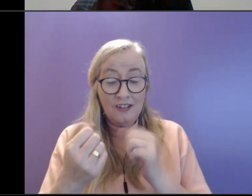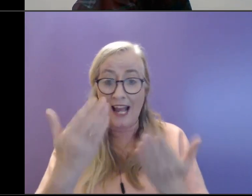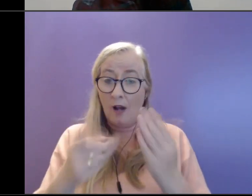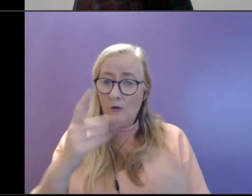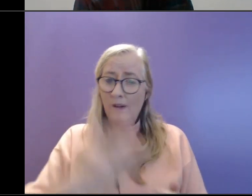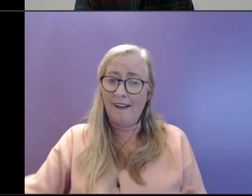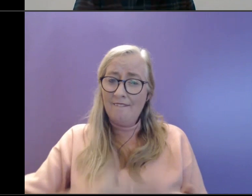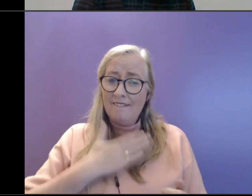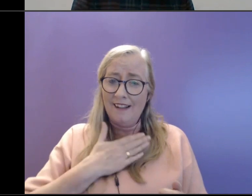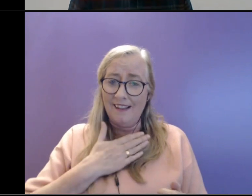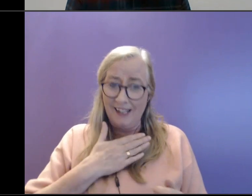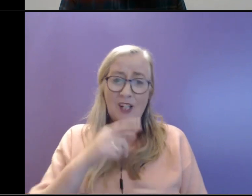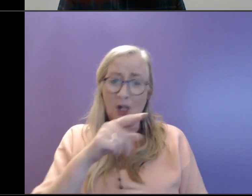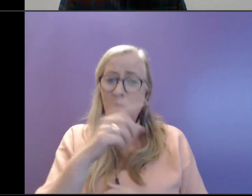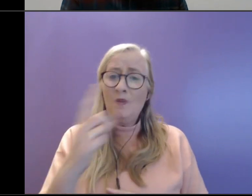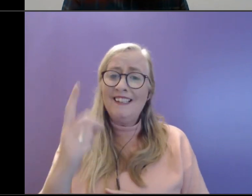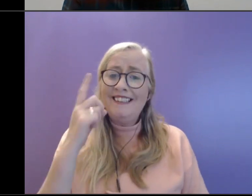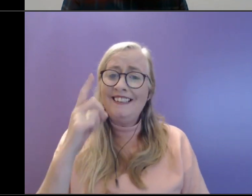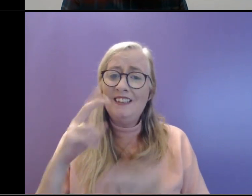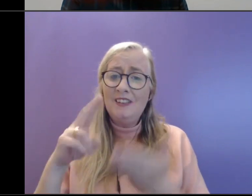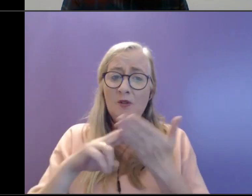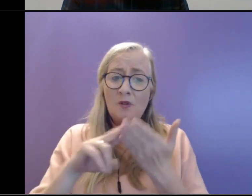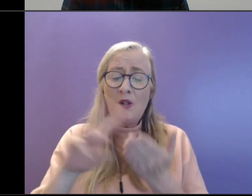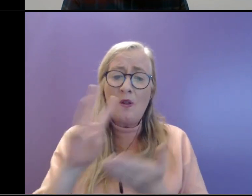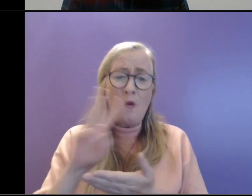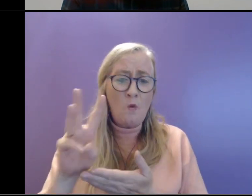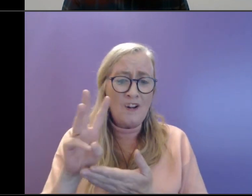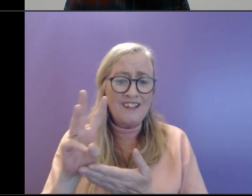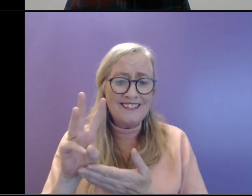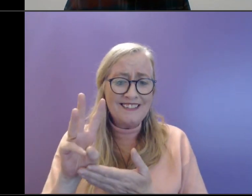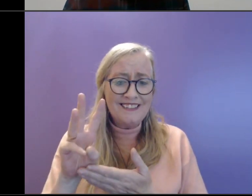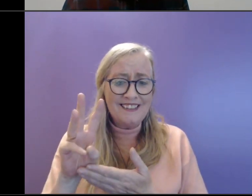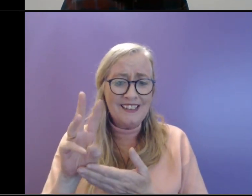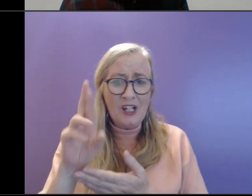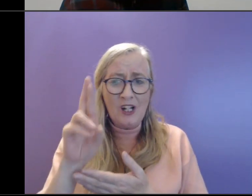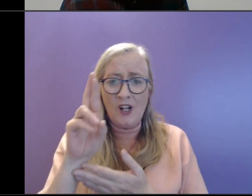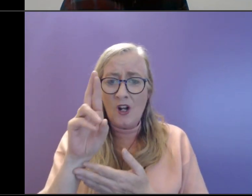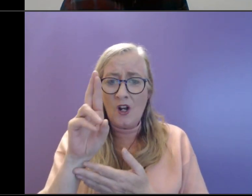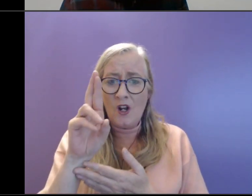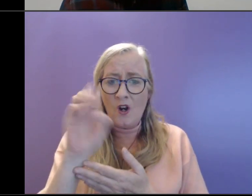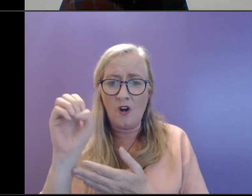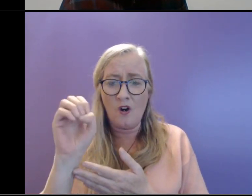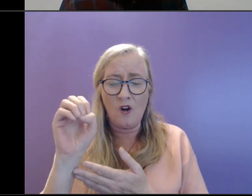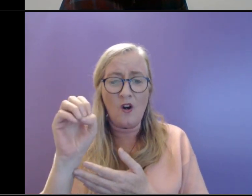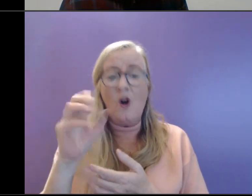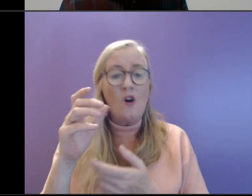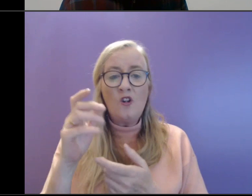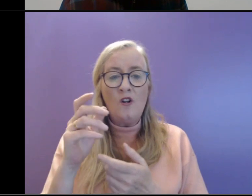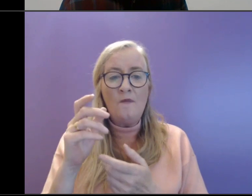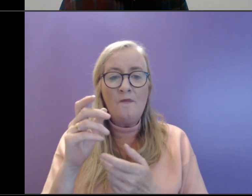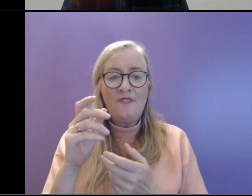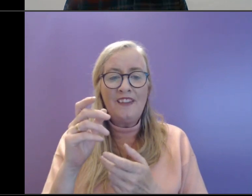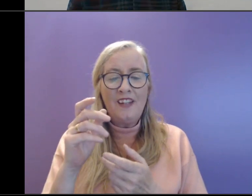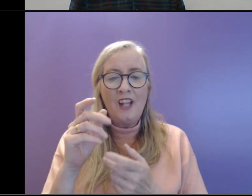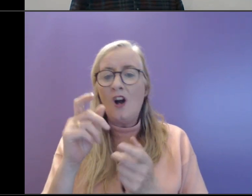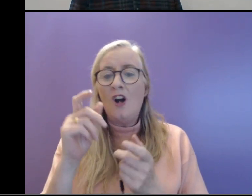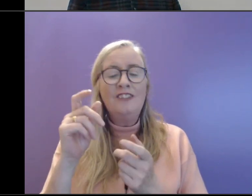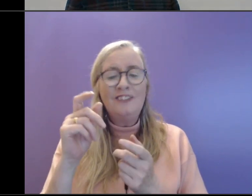use the word yourself. Is it to reconsider how something reframe?